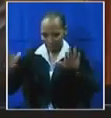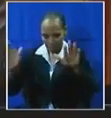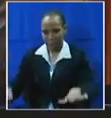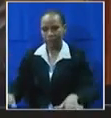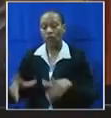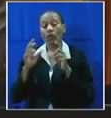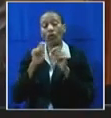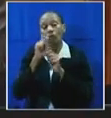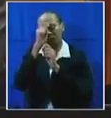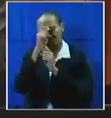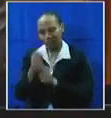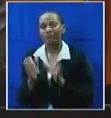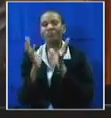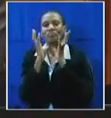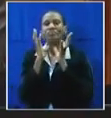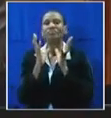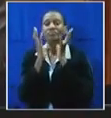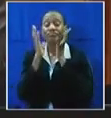Yes.